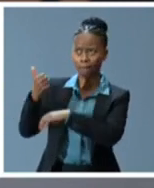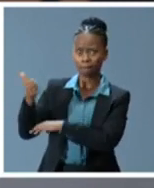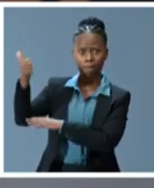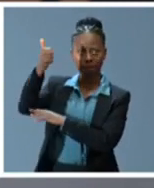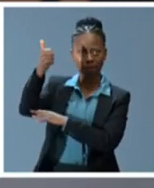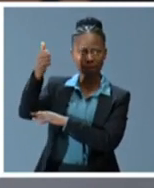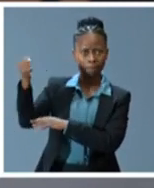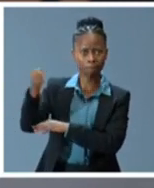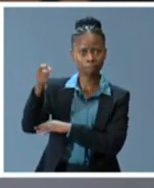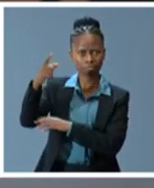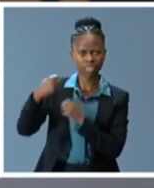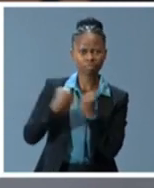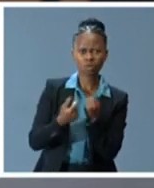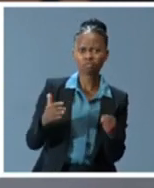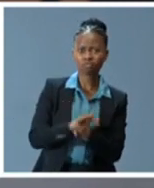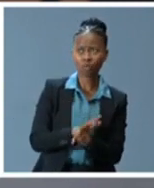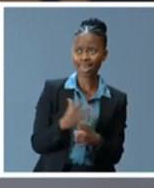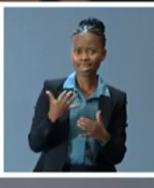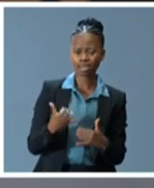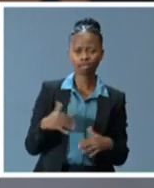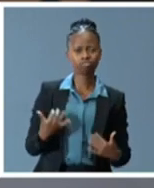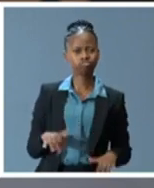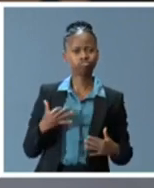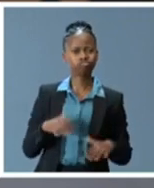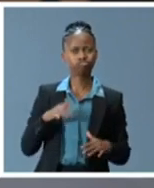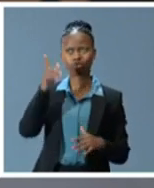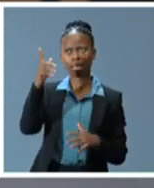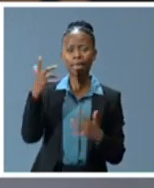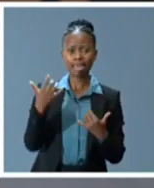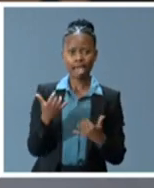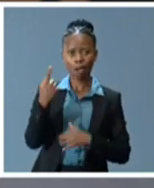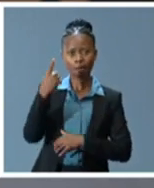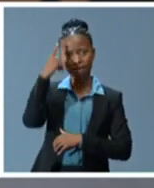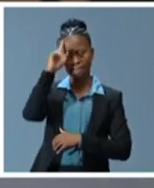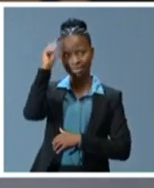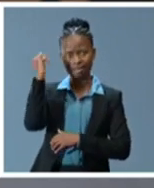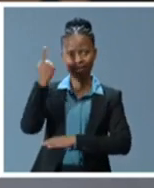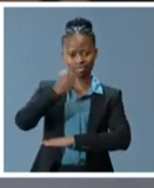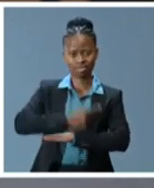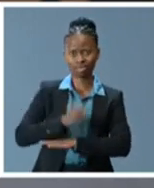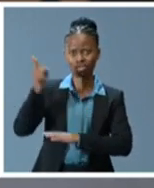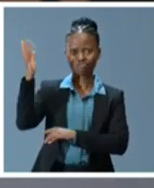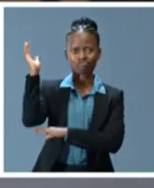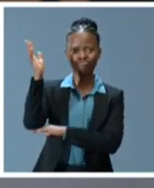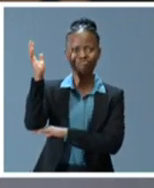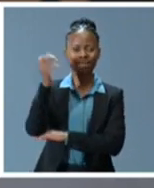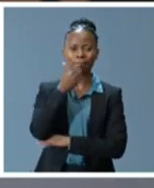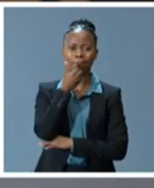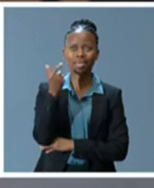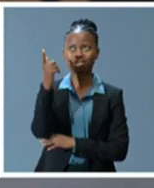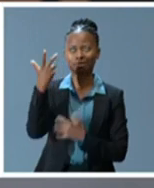the 18th Nelson Mandela Annual Lecture on the 18th of July this year.